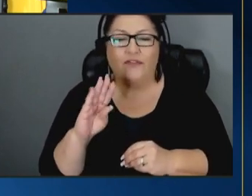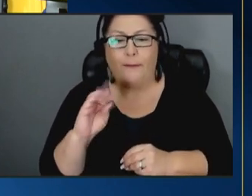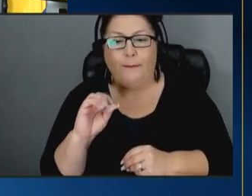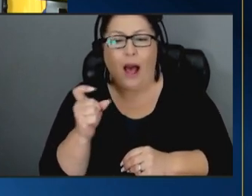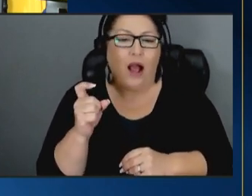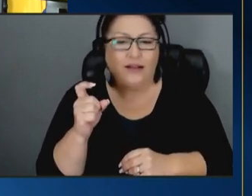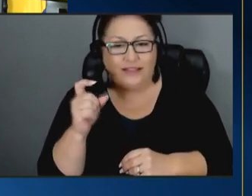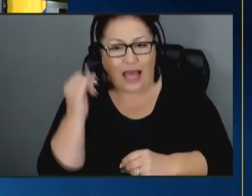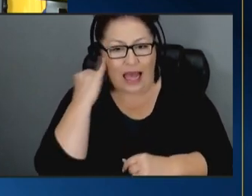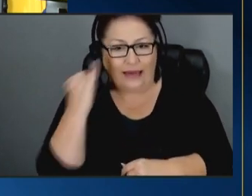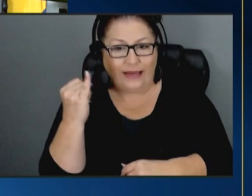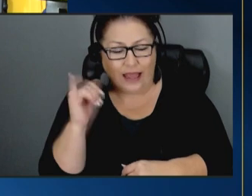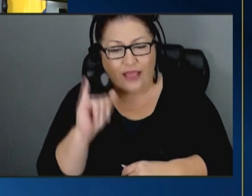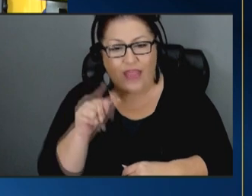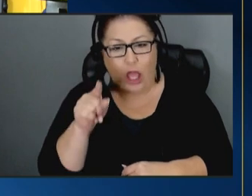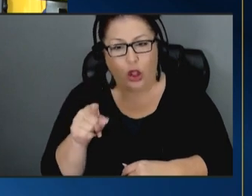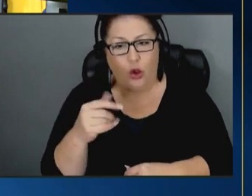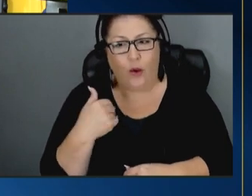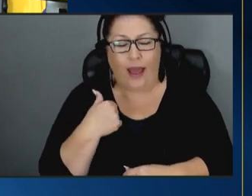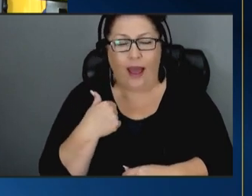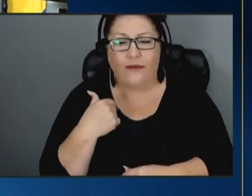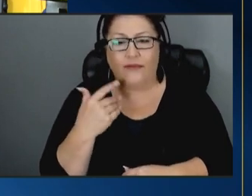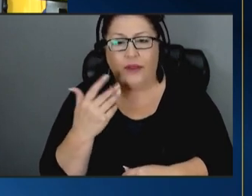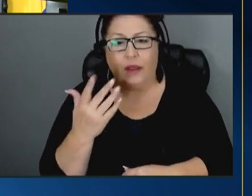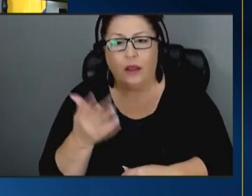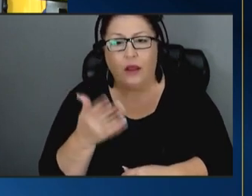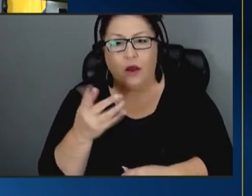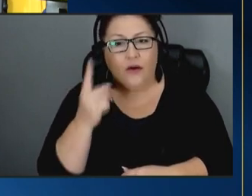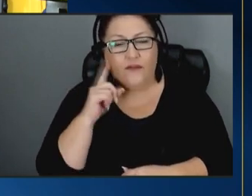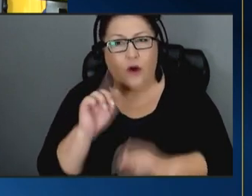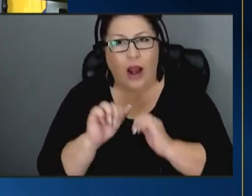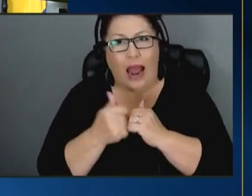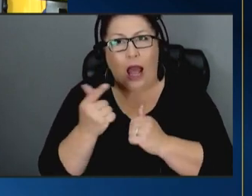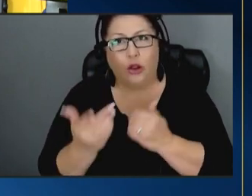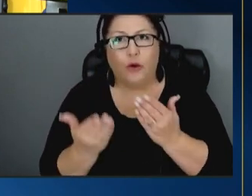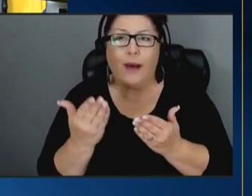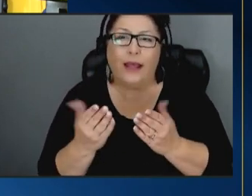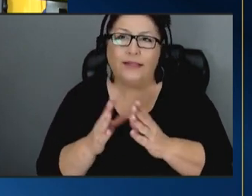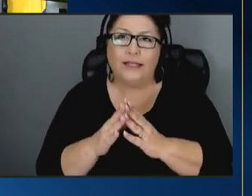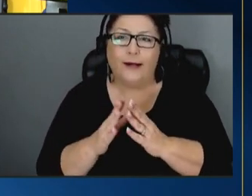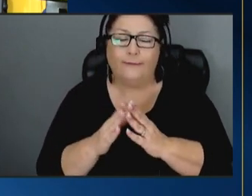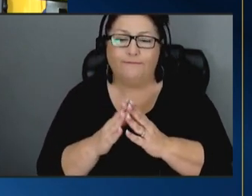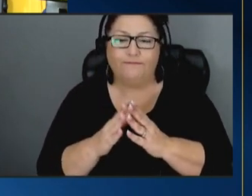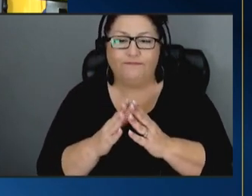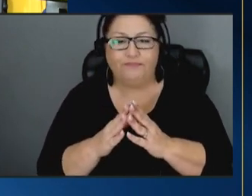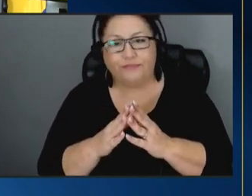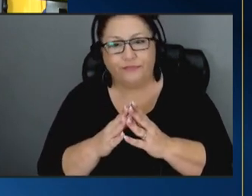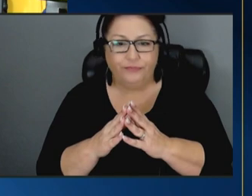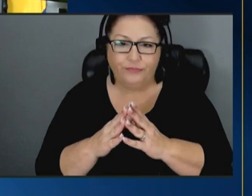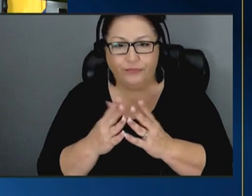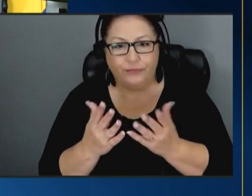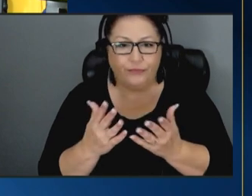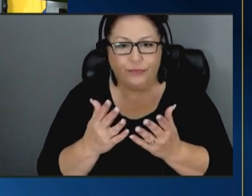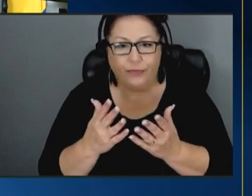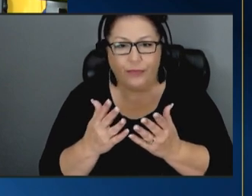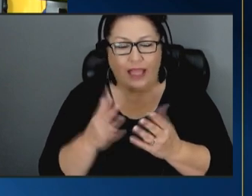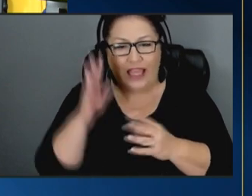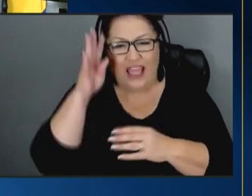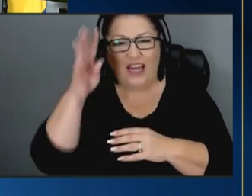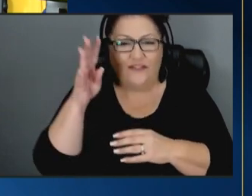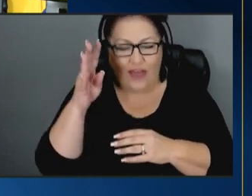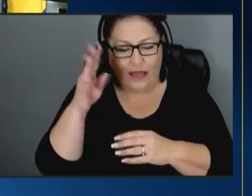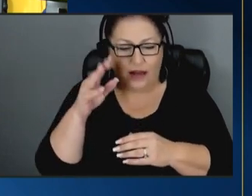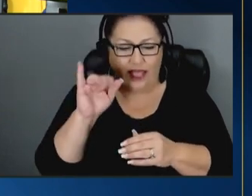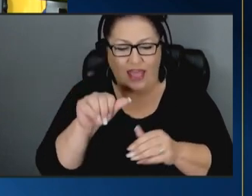um that you have um for how you might um you know um innovate and i think in this